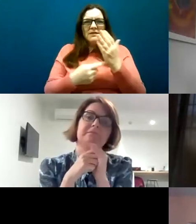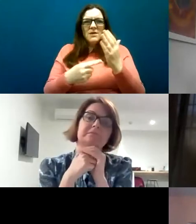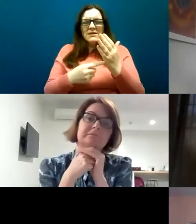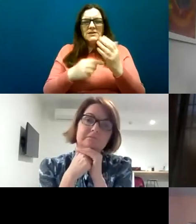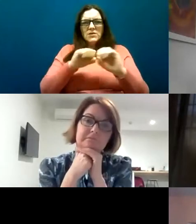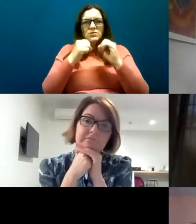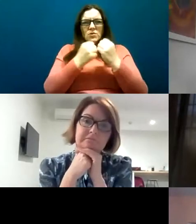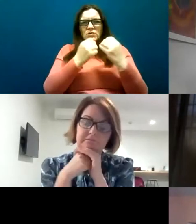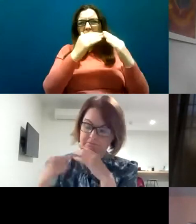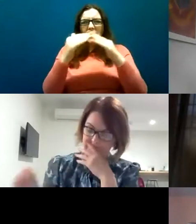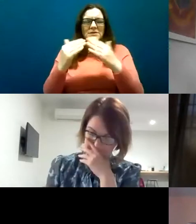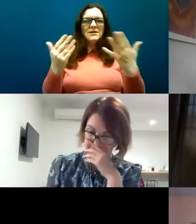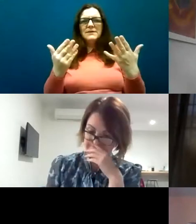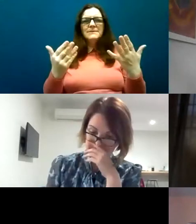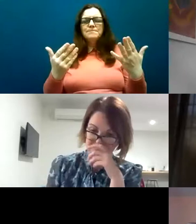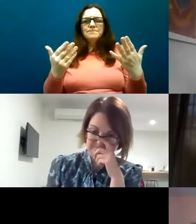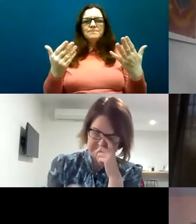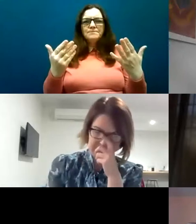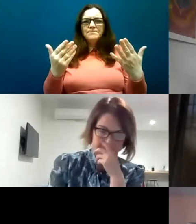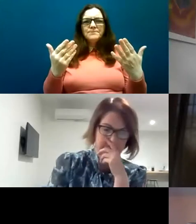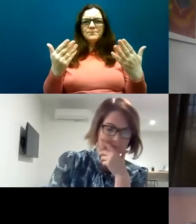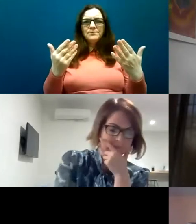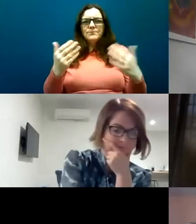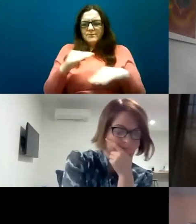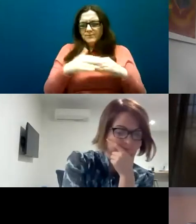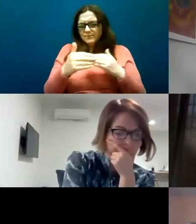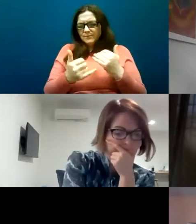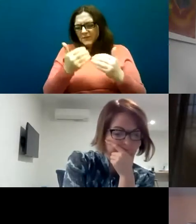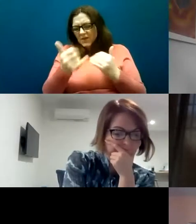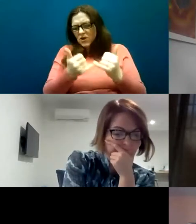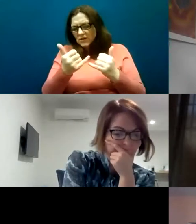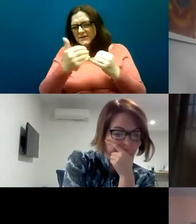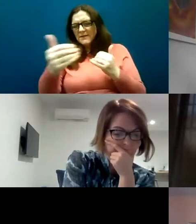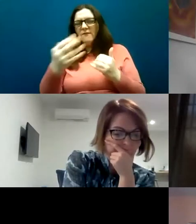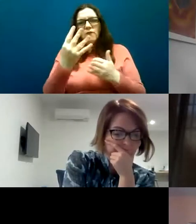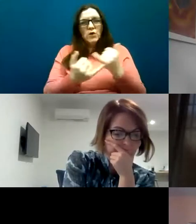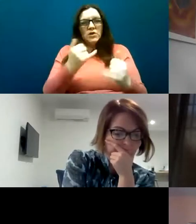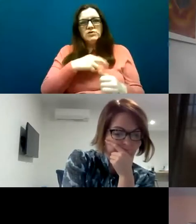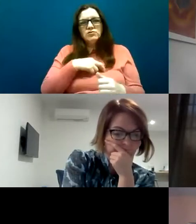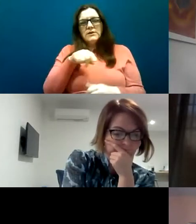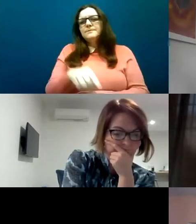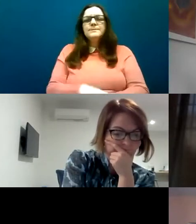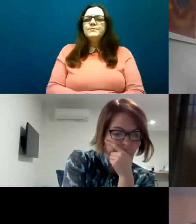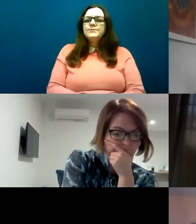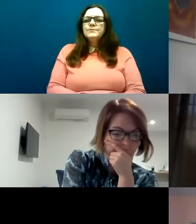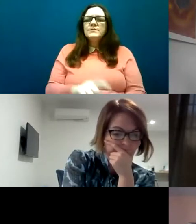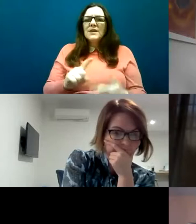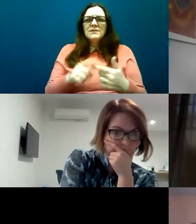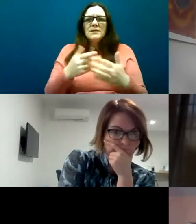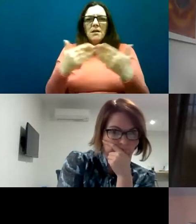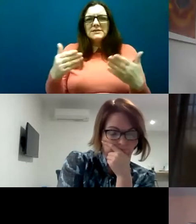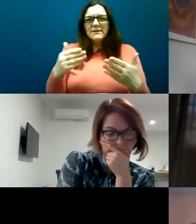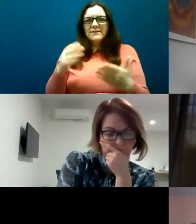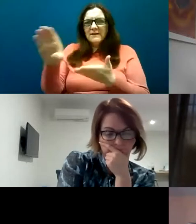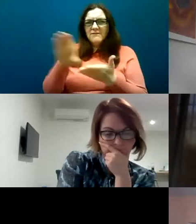units to be delivered over the coming period the coming four years and significant investment this year